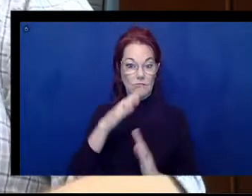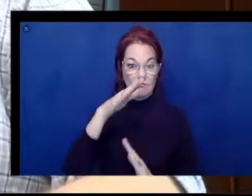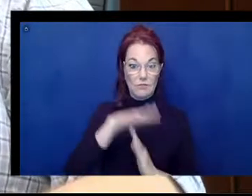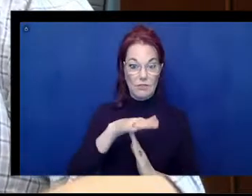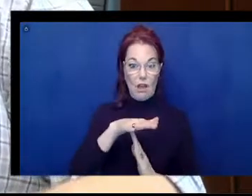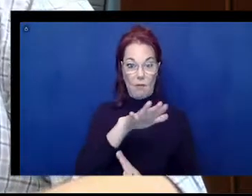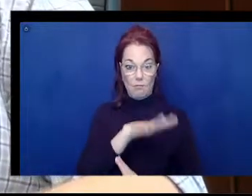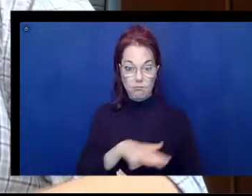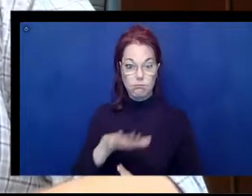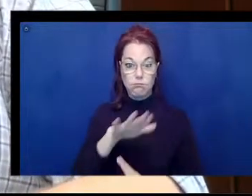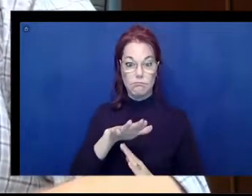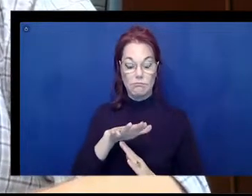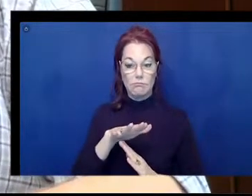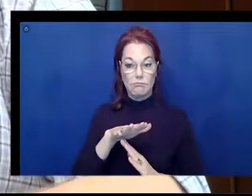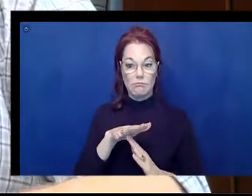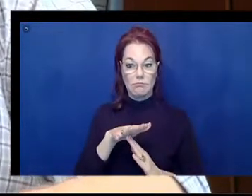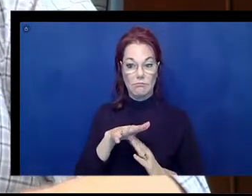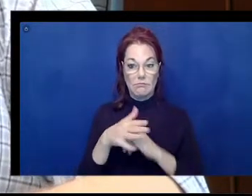absolutely.